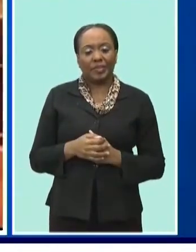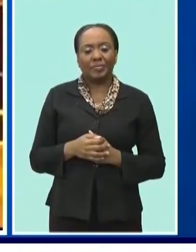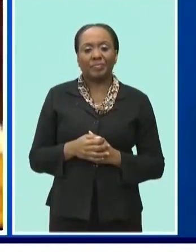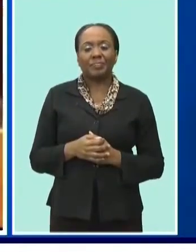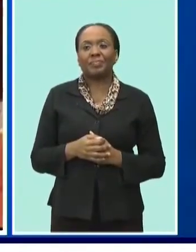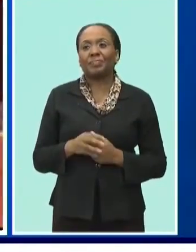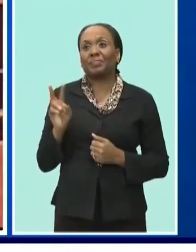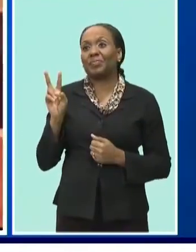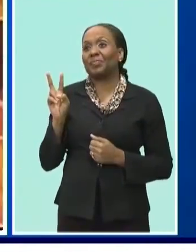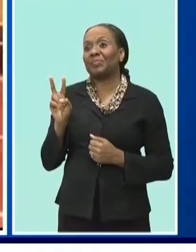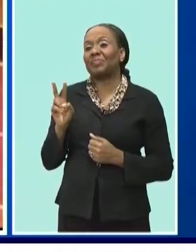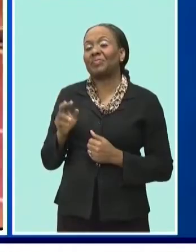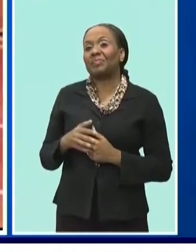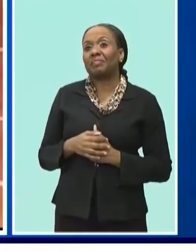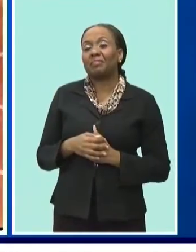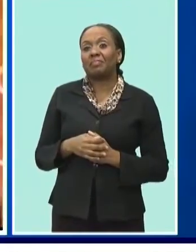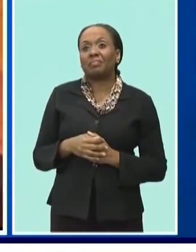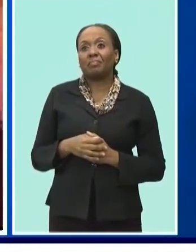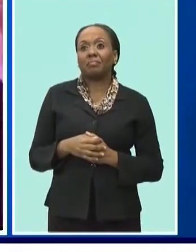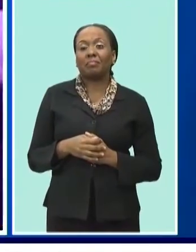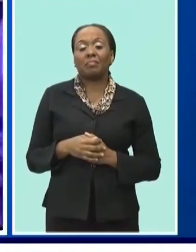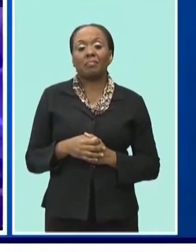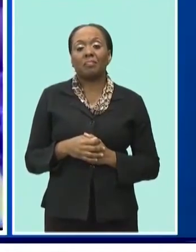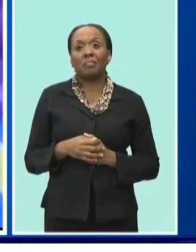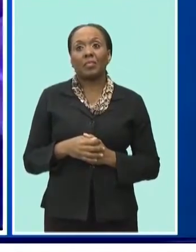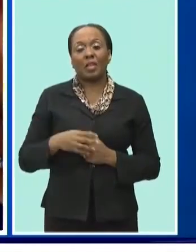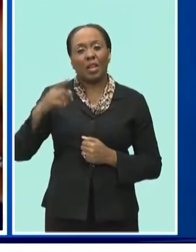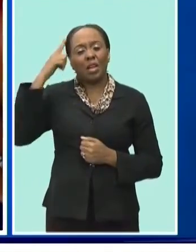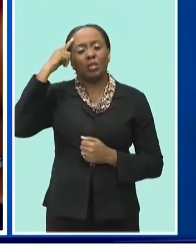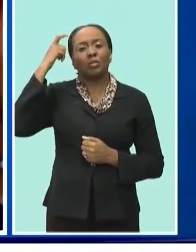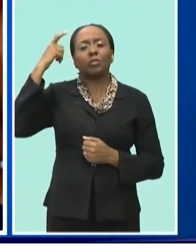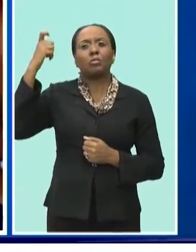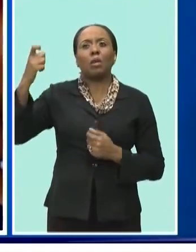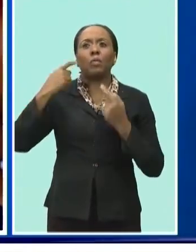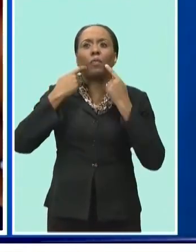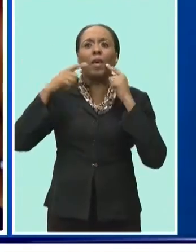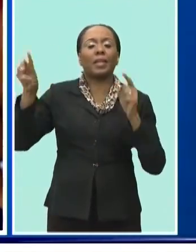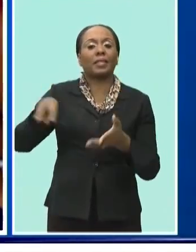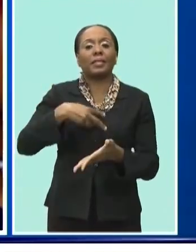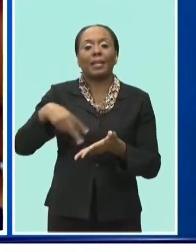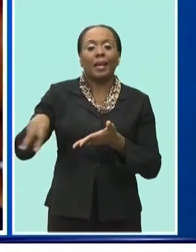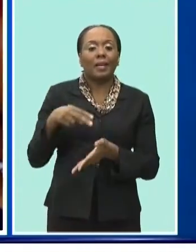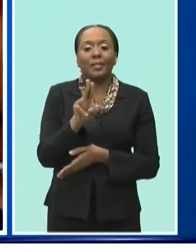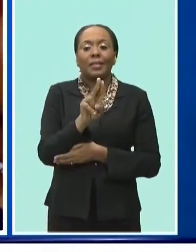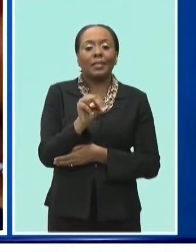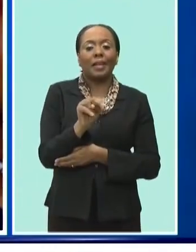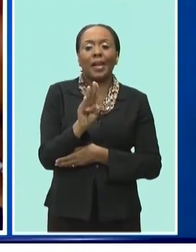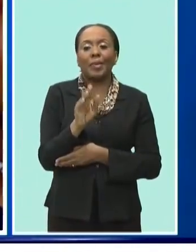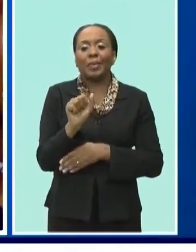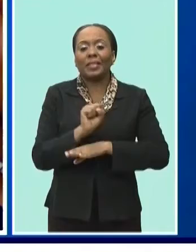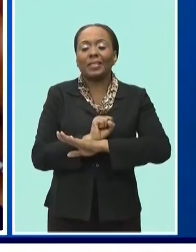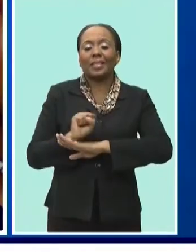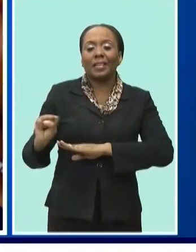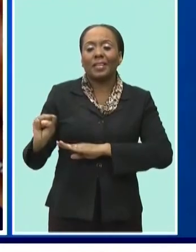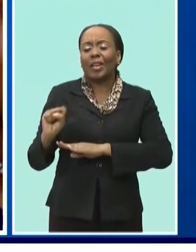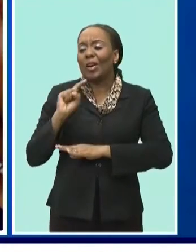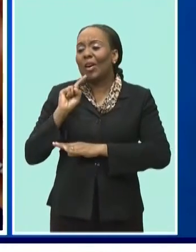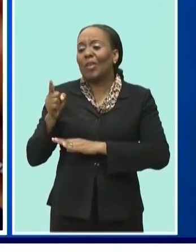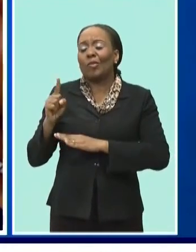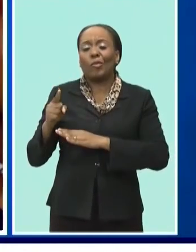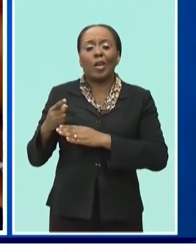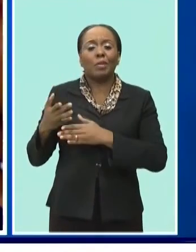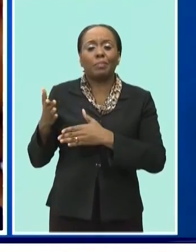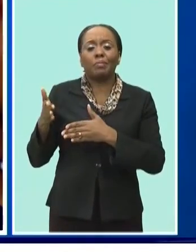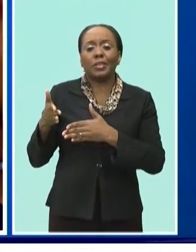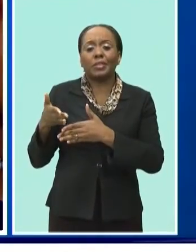was a dream come true to finally dance on the NBA stage and to share that with my sisters